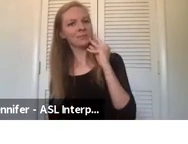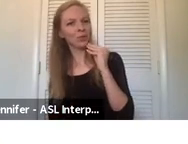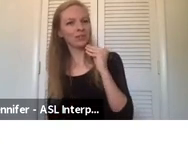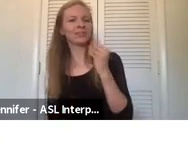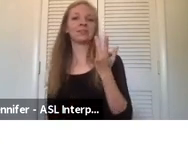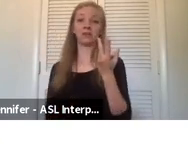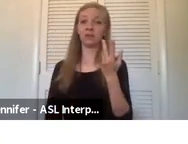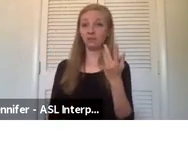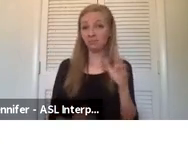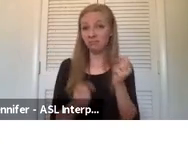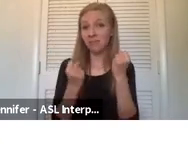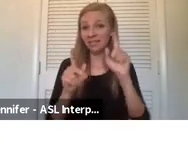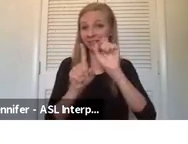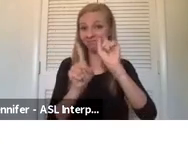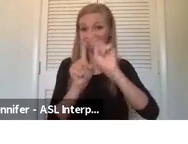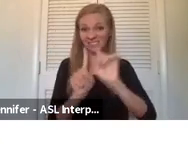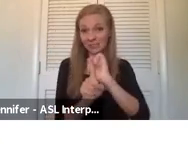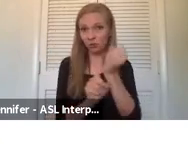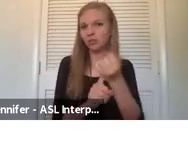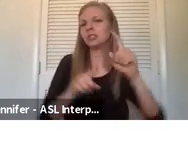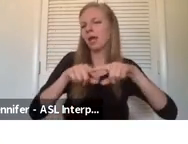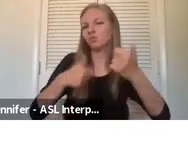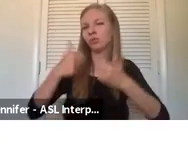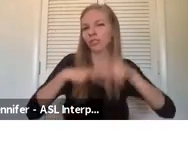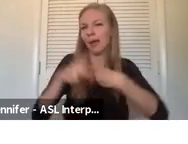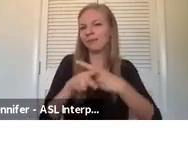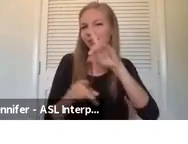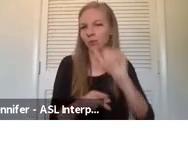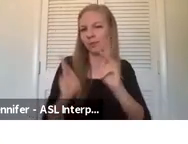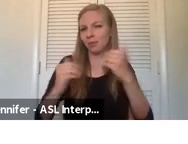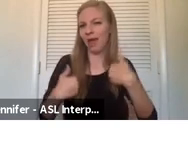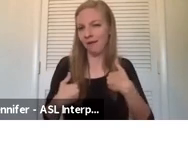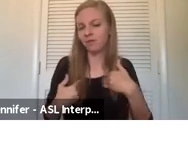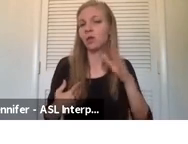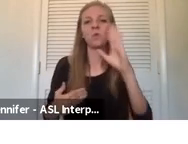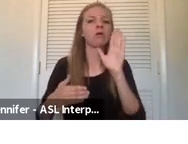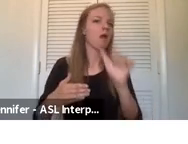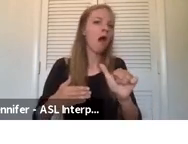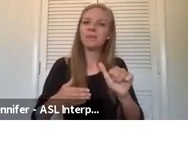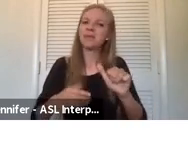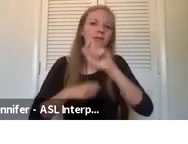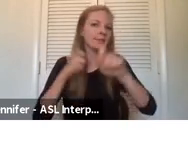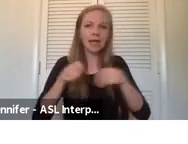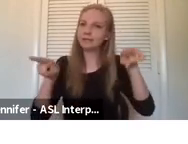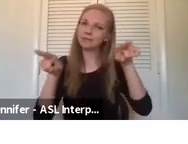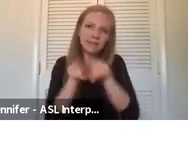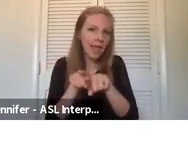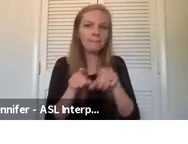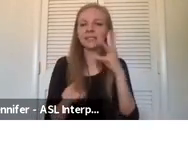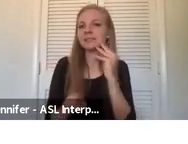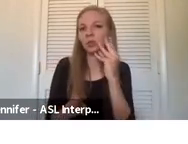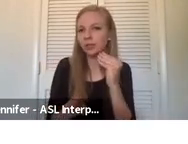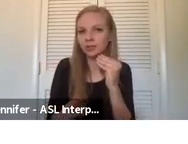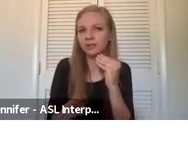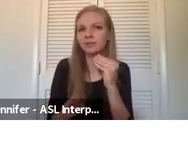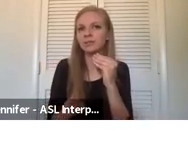in a lot of circumstances, depending on the type of disabilities, people have, it won't be exactly the same as, uh, as what's planned